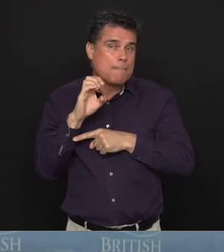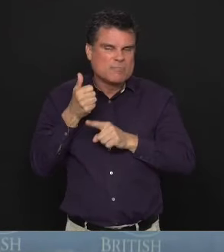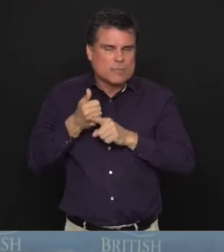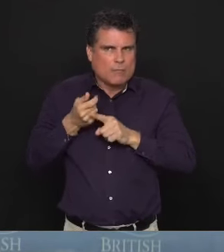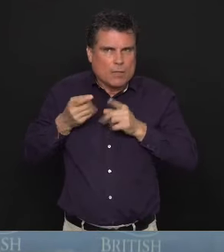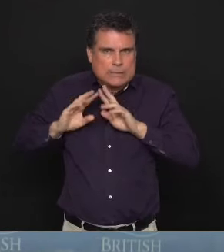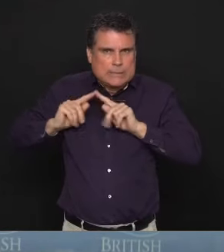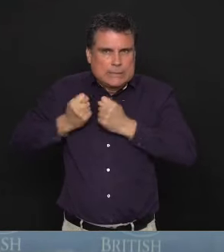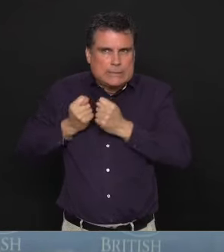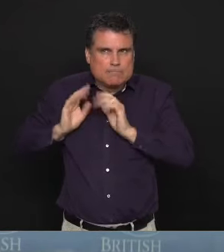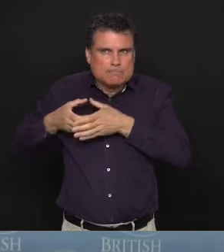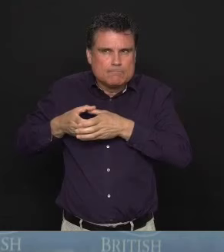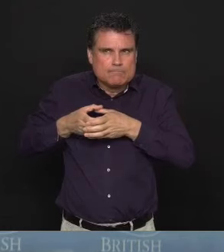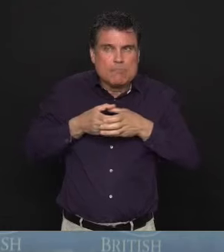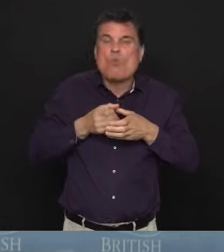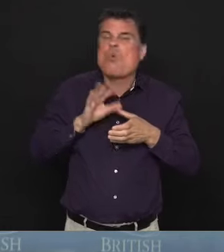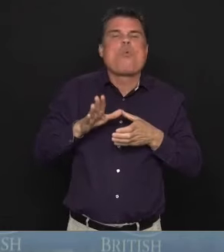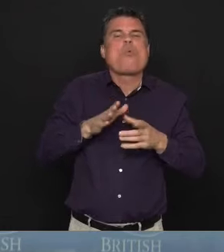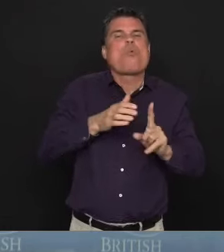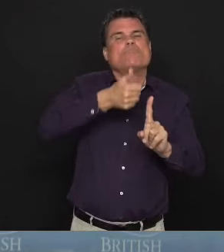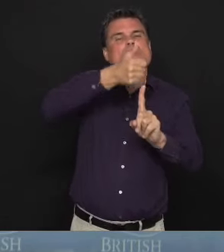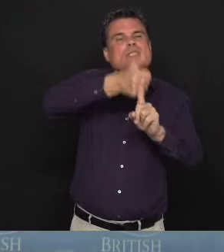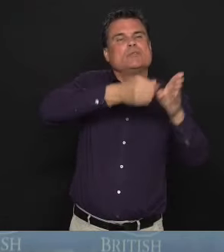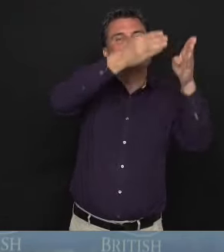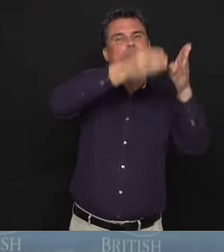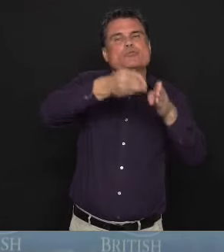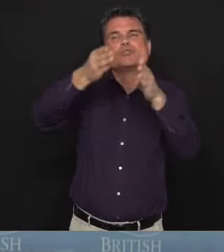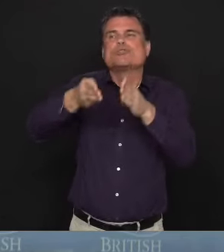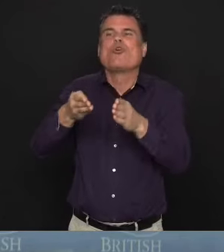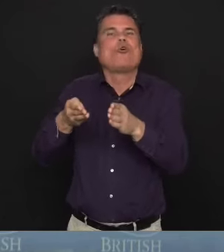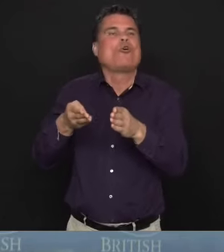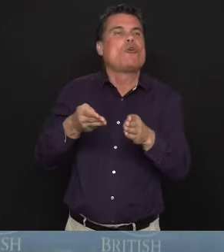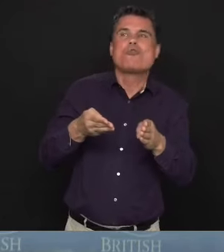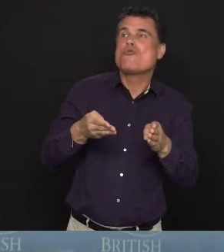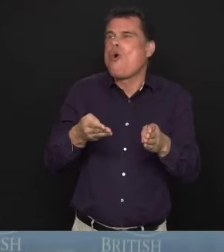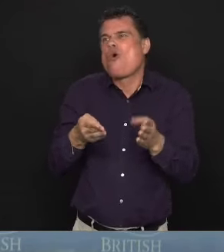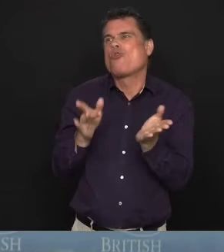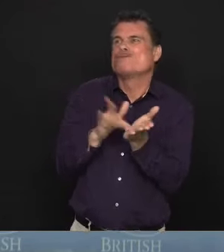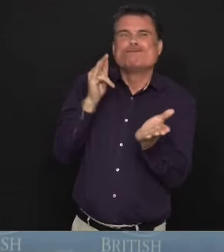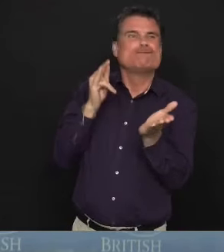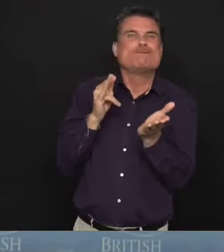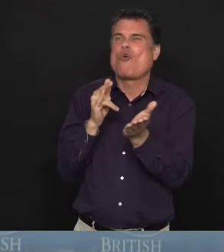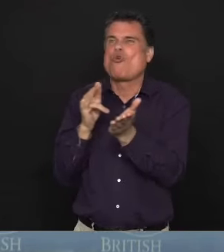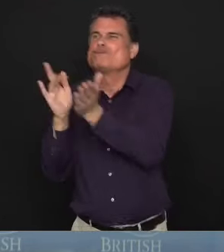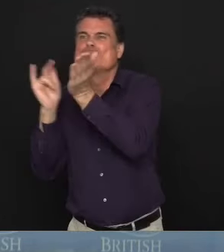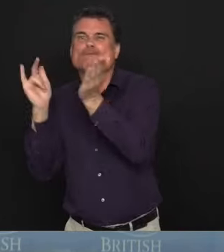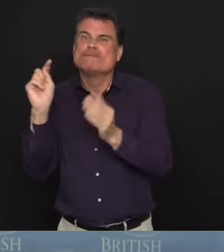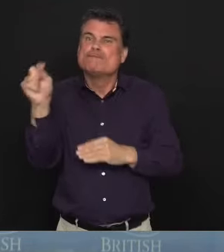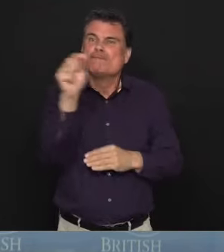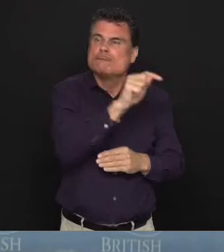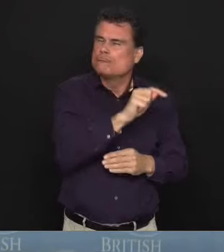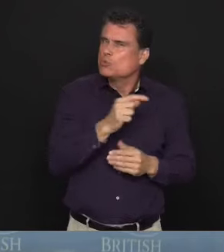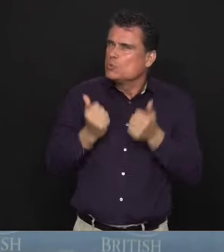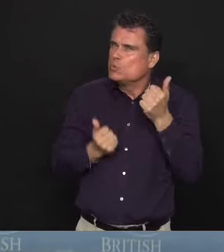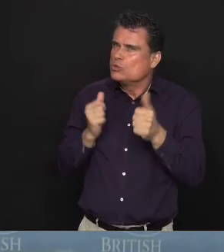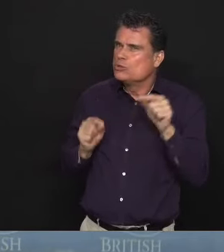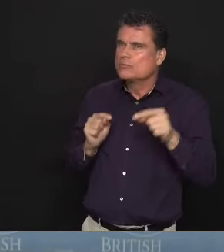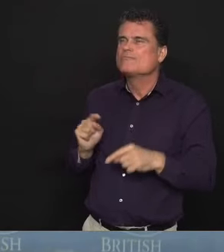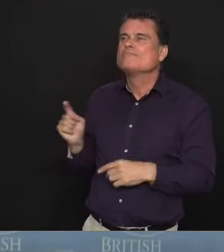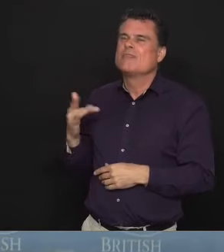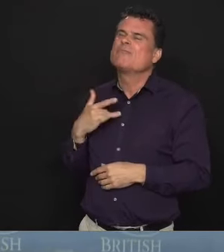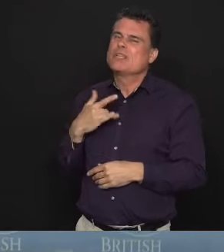taking advantage? I think by and large, it's probably individuals seeking to take advantage